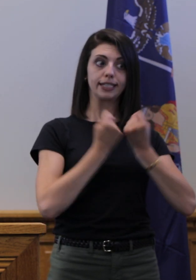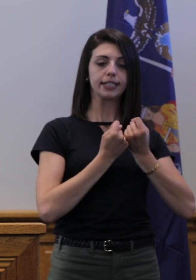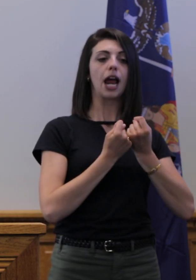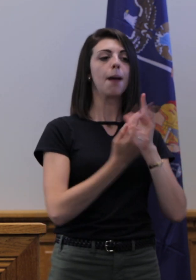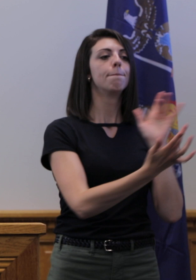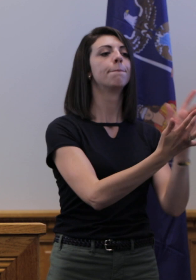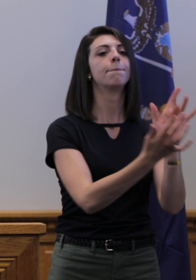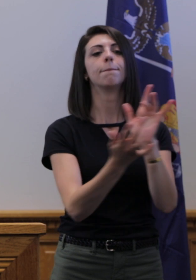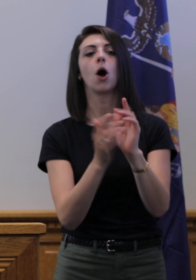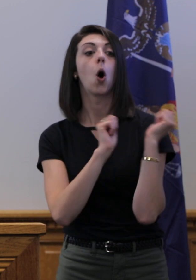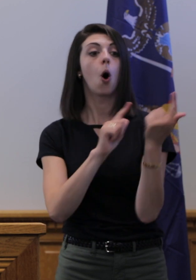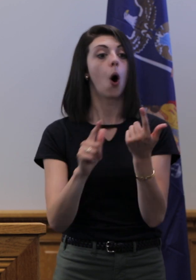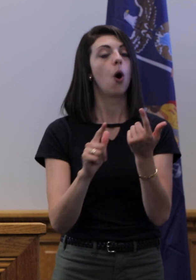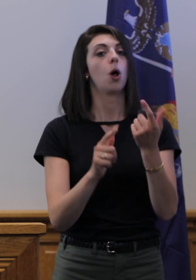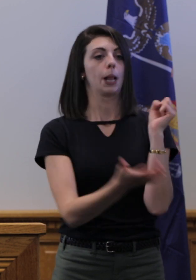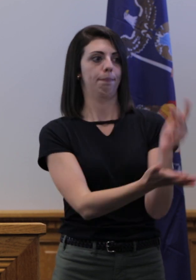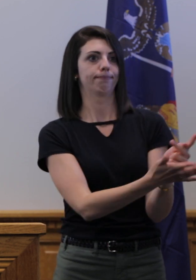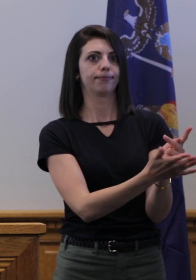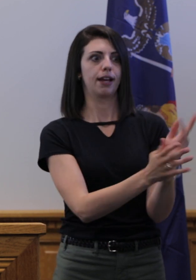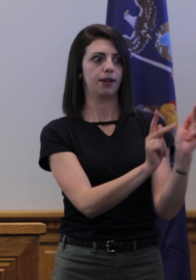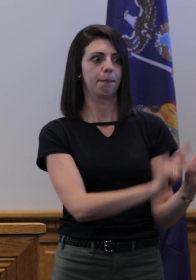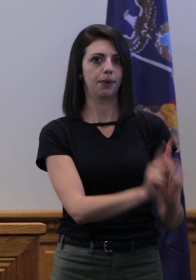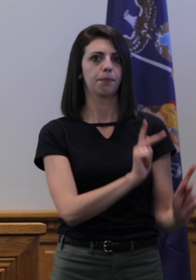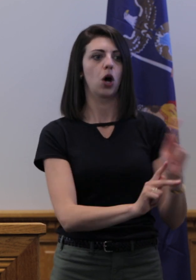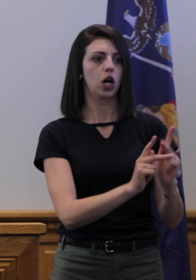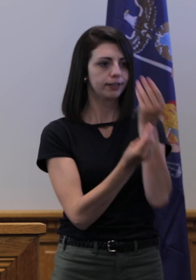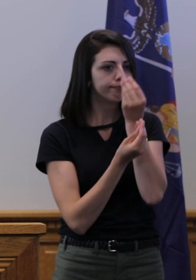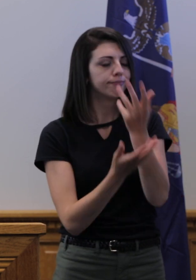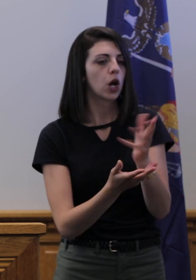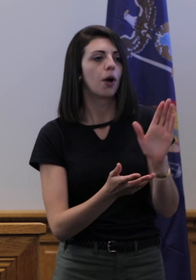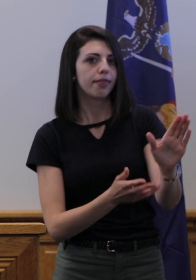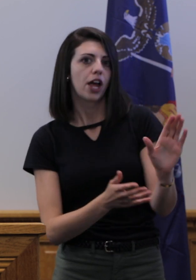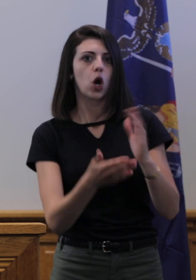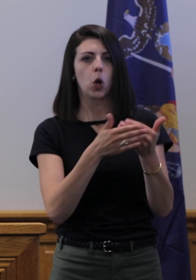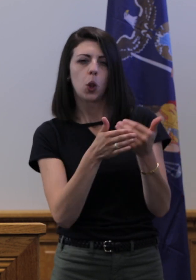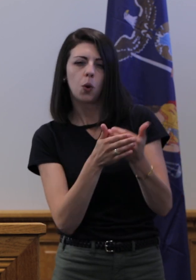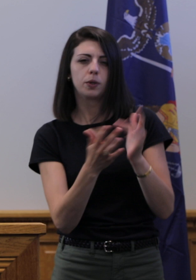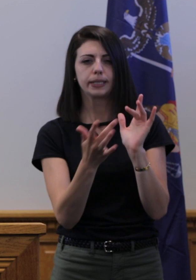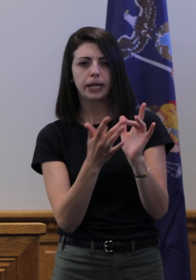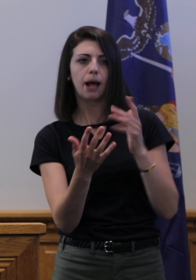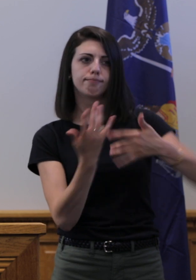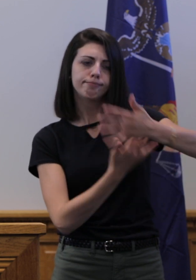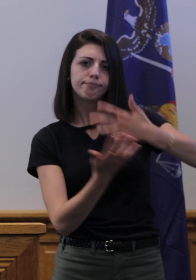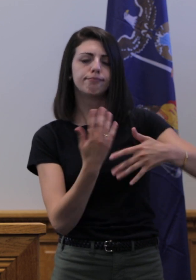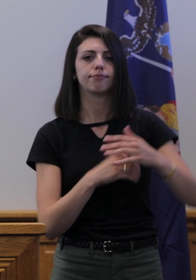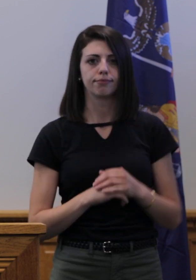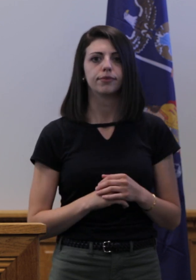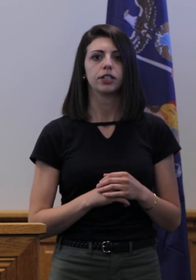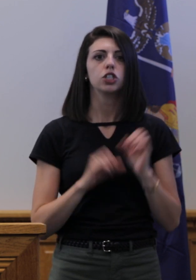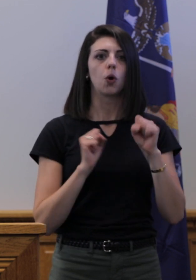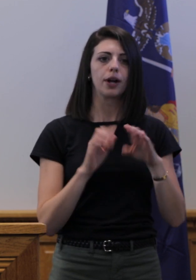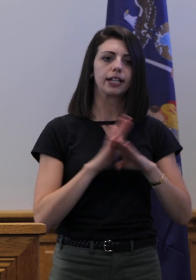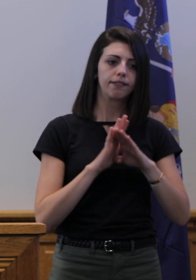positive individuals to identify their close contacts. The investigation indicated further need for testing to protect the Oswego